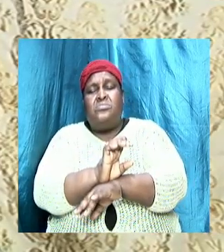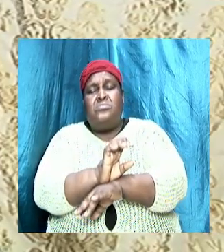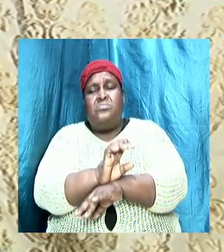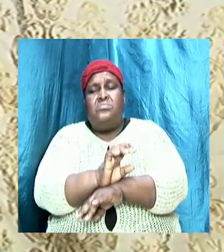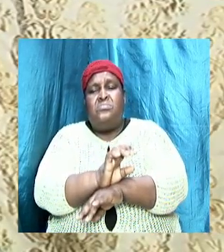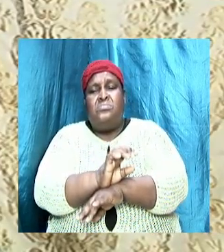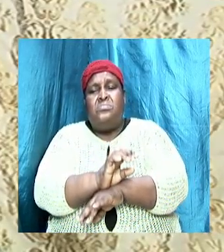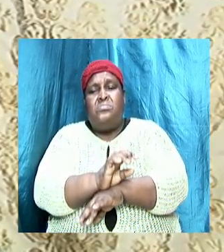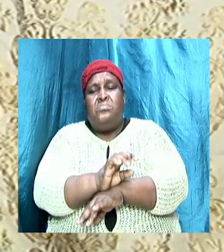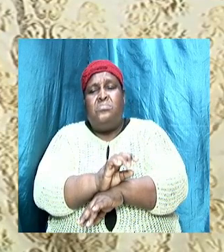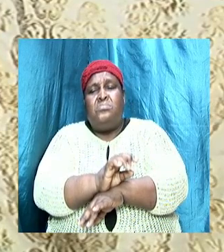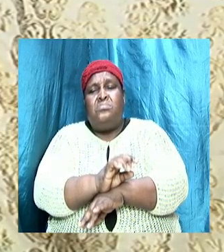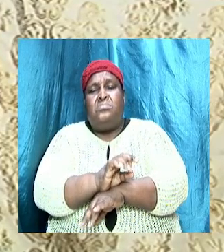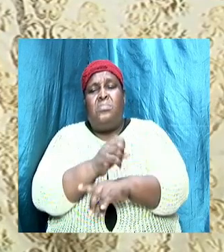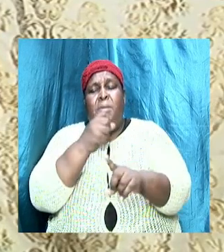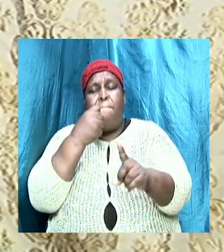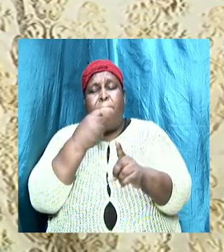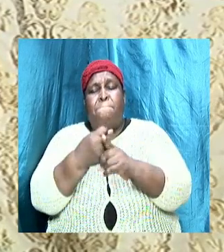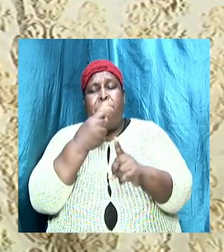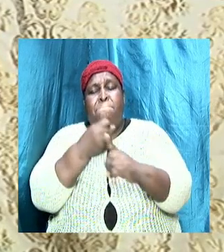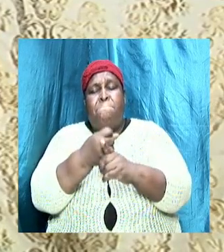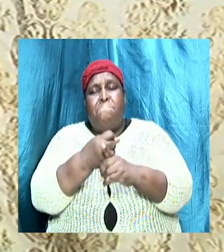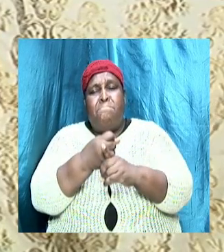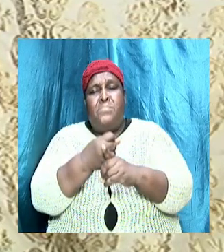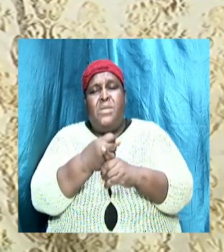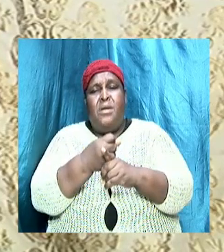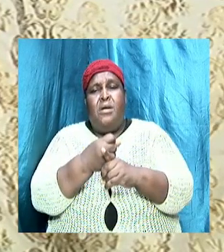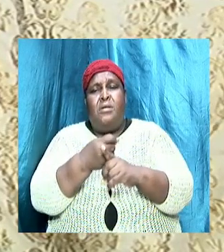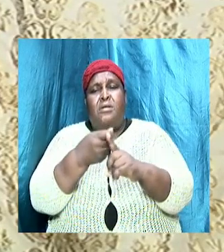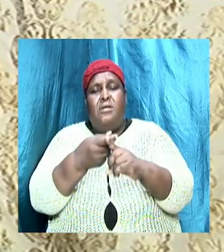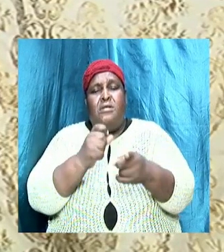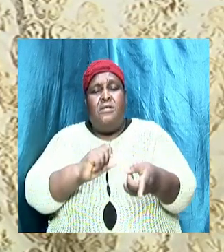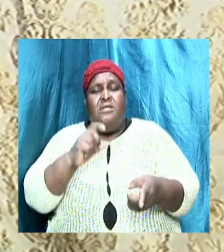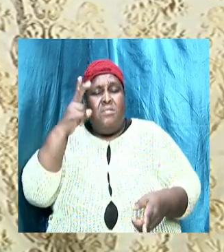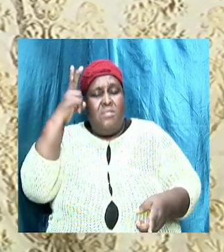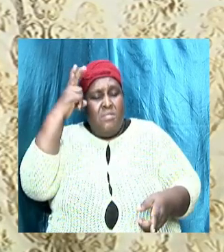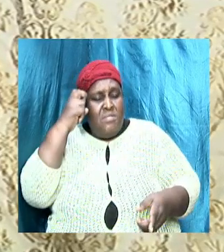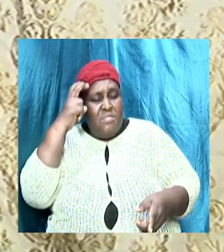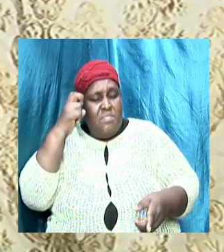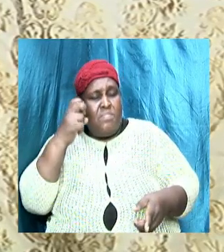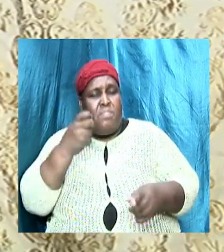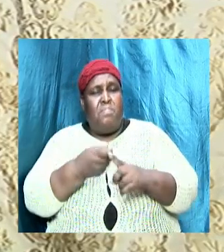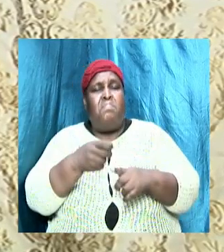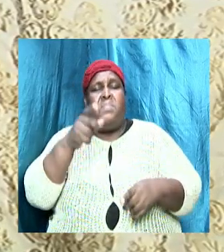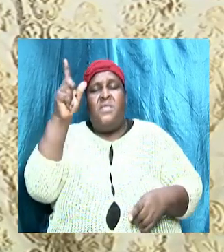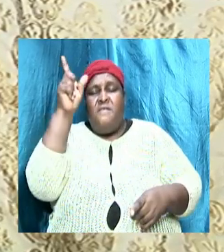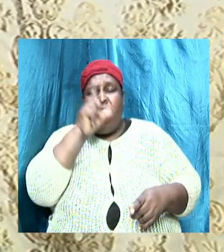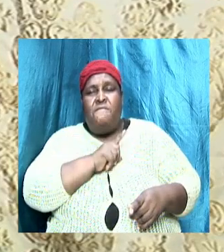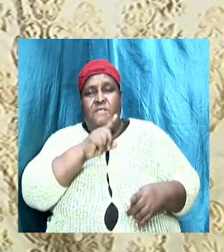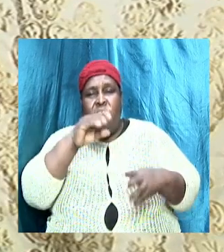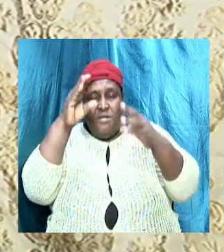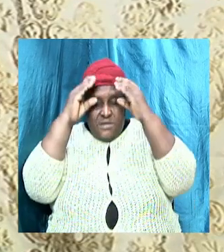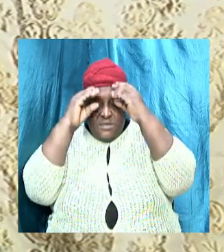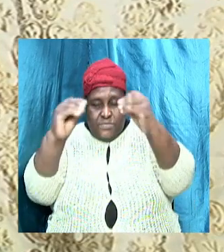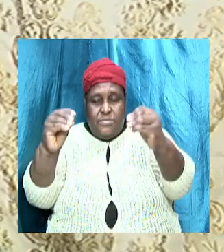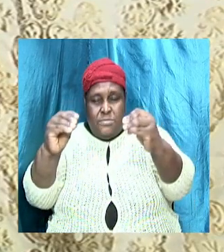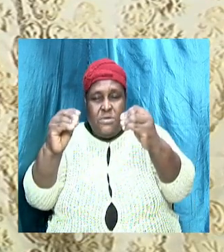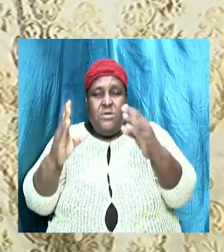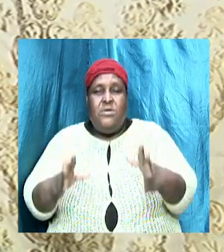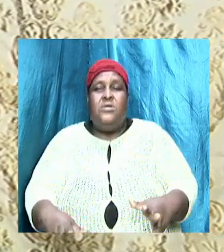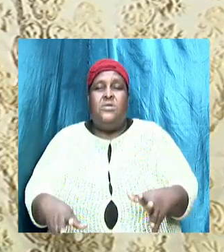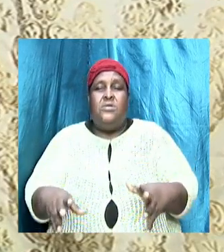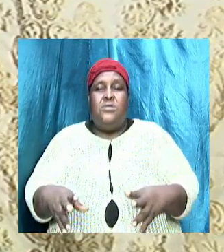has been under attack because of false prophets false teachers false